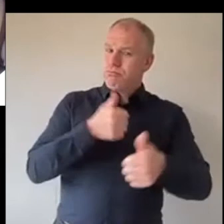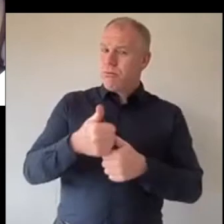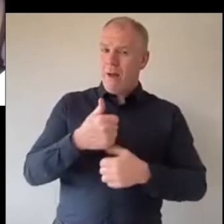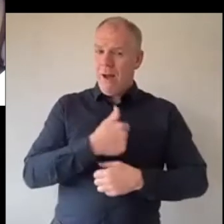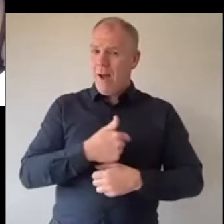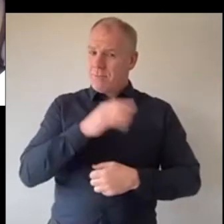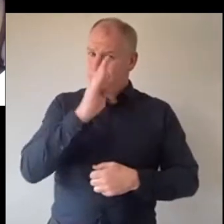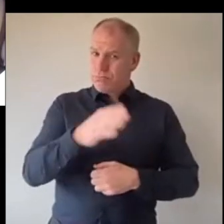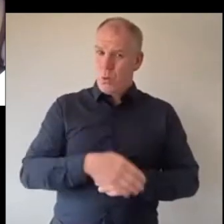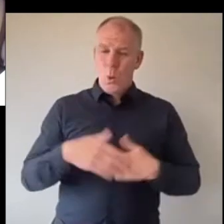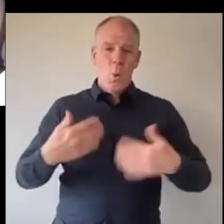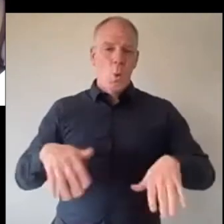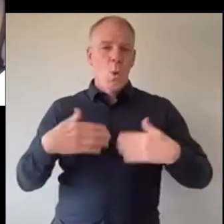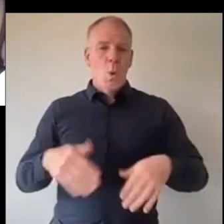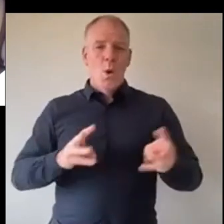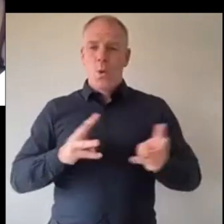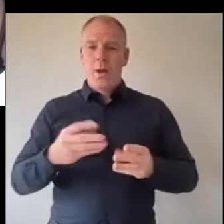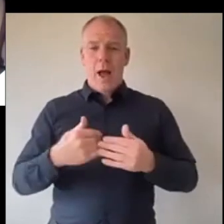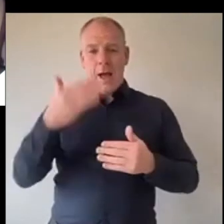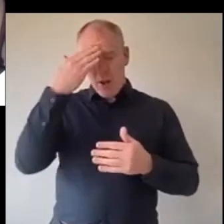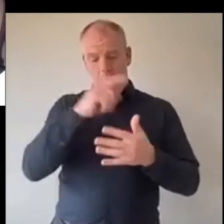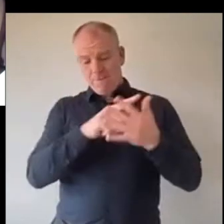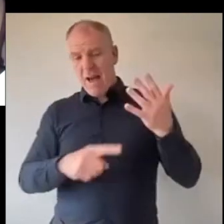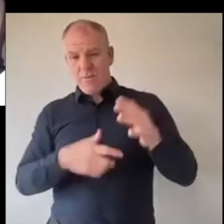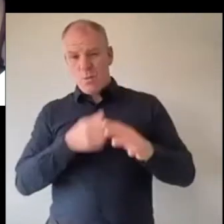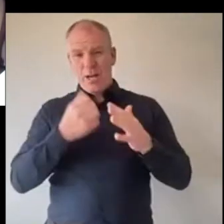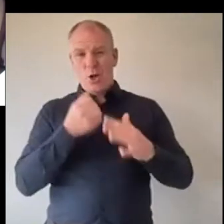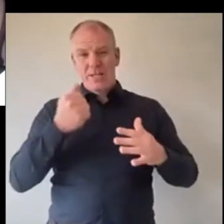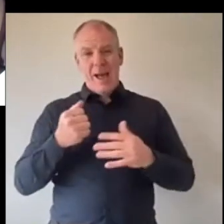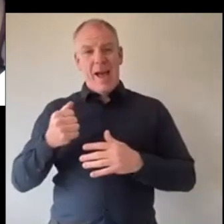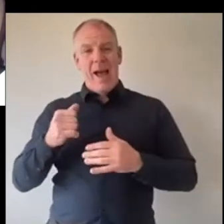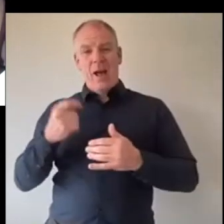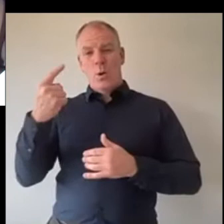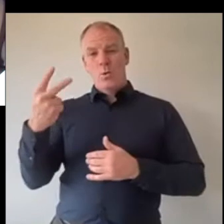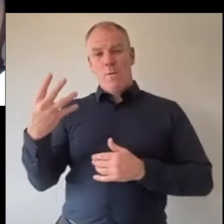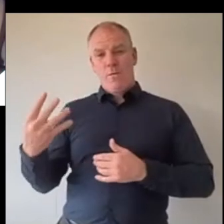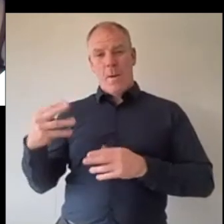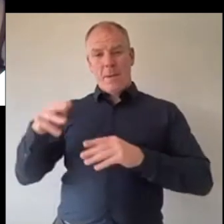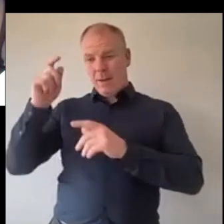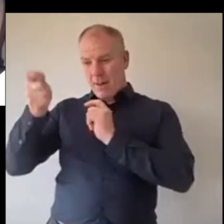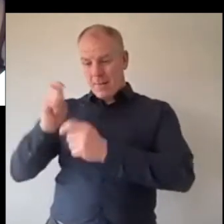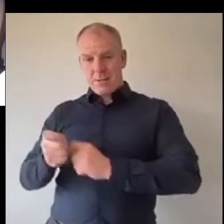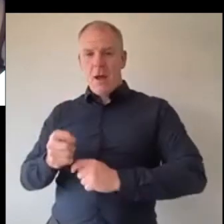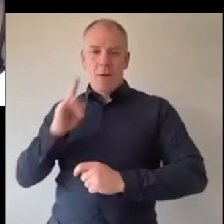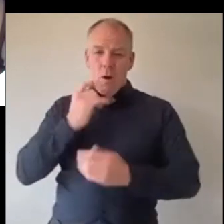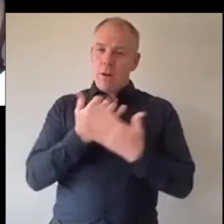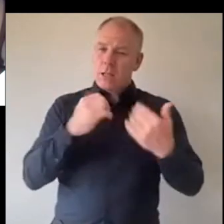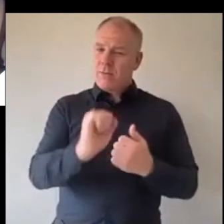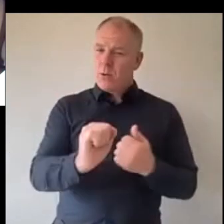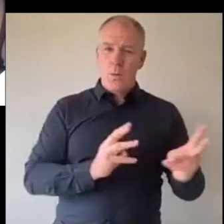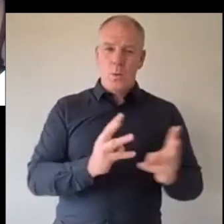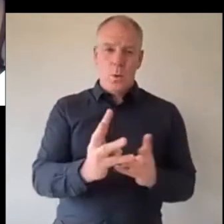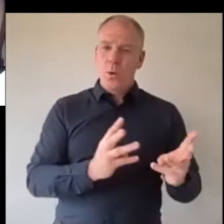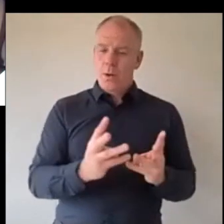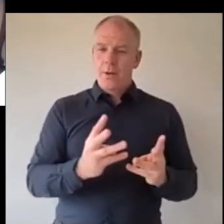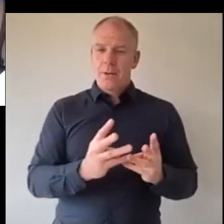you should hear it you're you're amazing I I know all the winners here and all the nominees are incredible but I heard a lot about what you've been doing in terms of